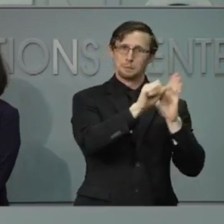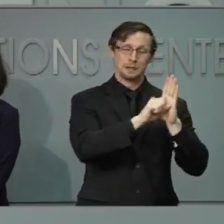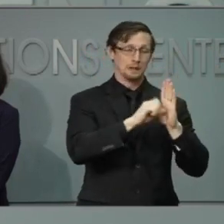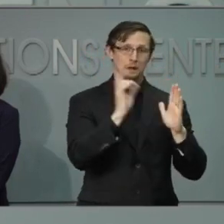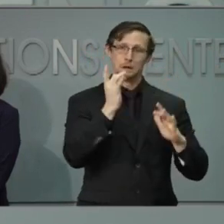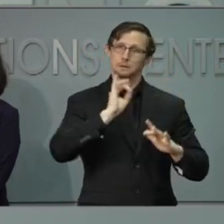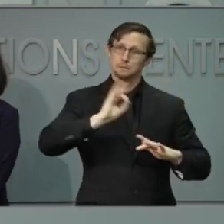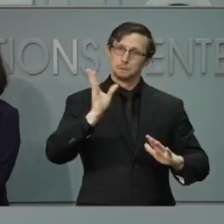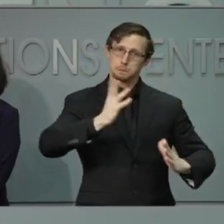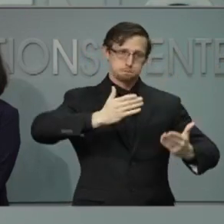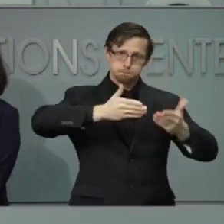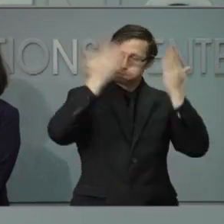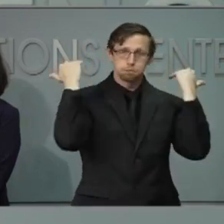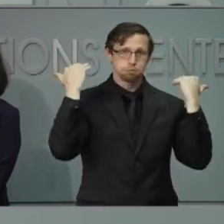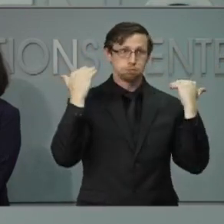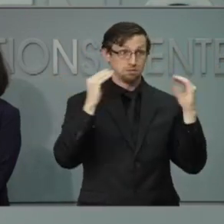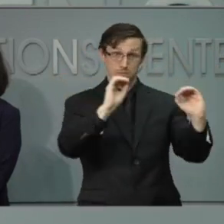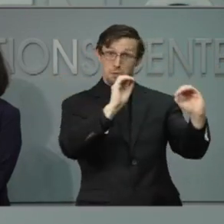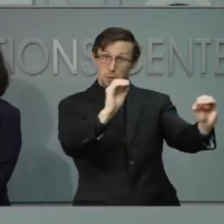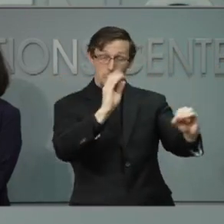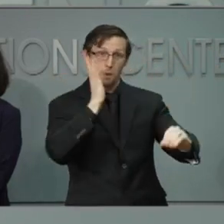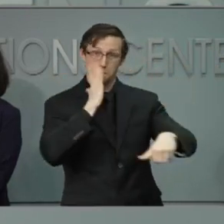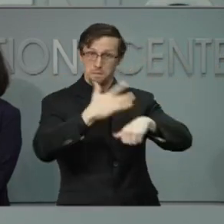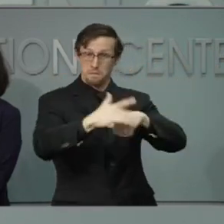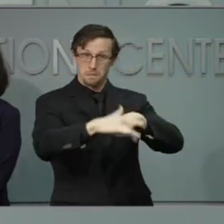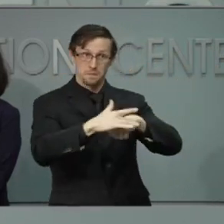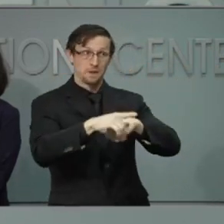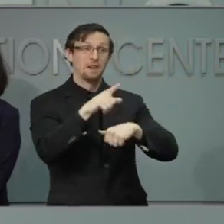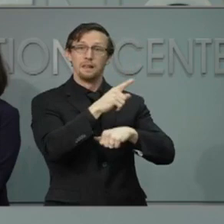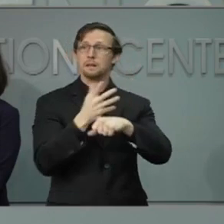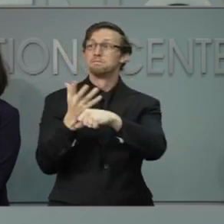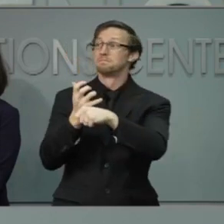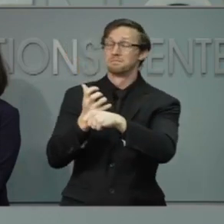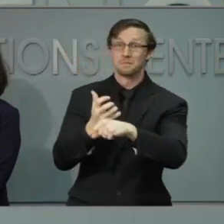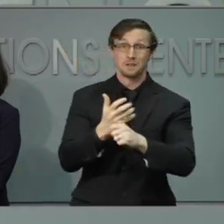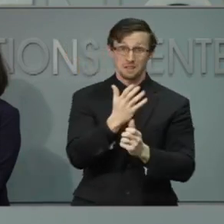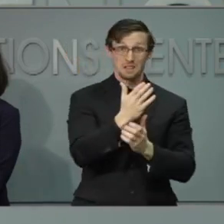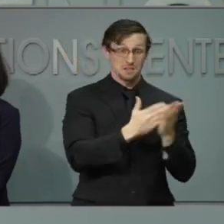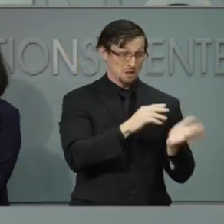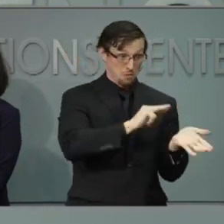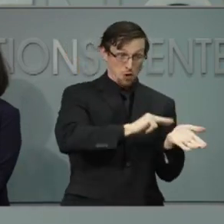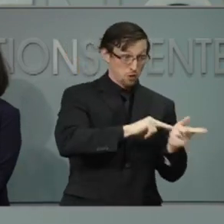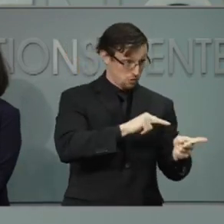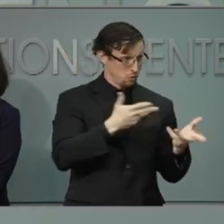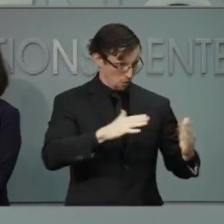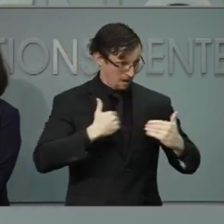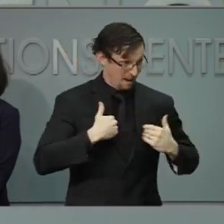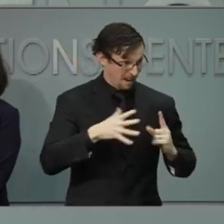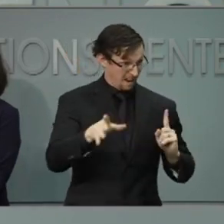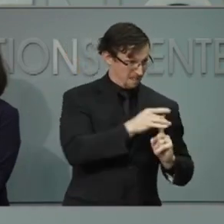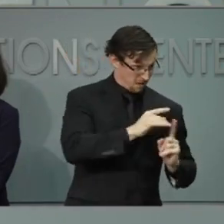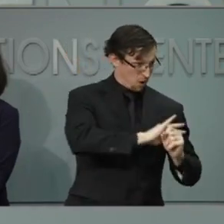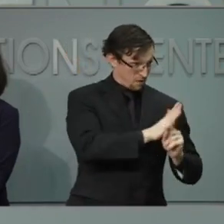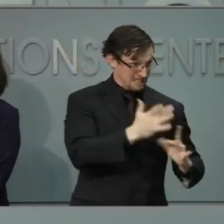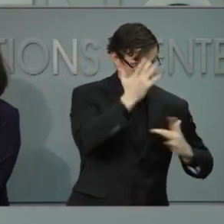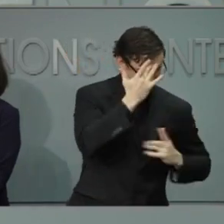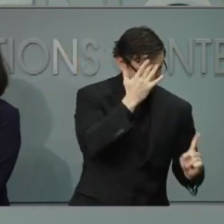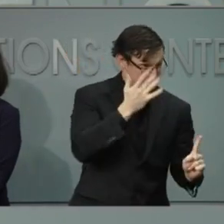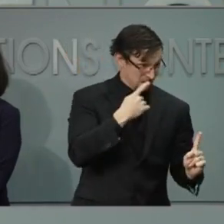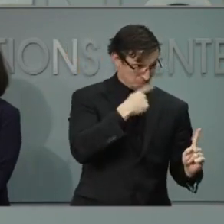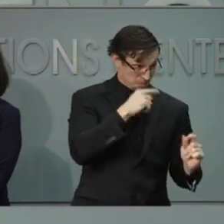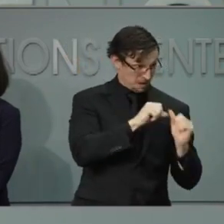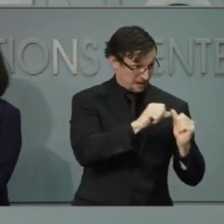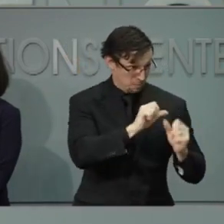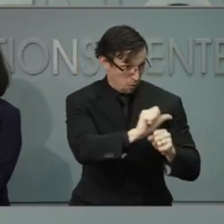where they have absolutely no hospital beds. And they're asking nurses who have COVID right now to keep working. It's dire in the